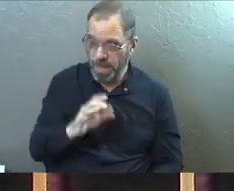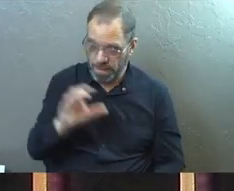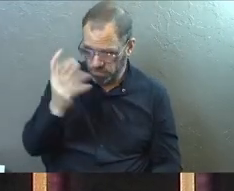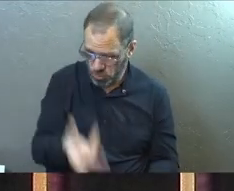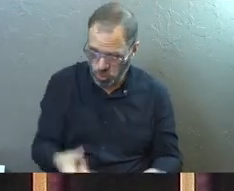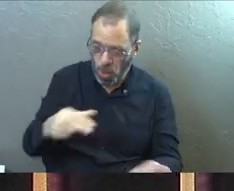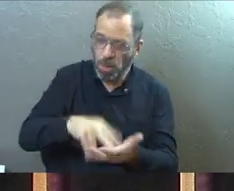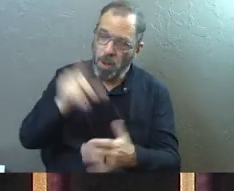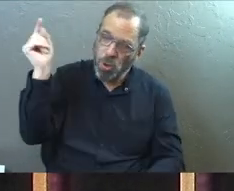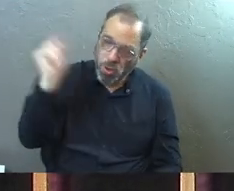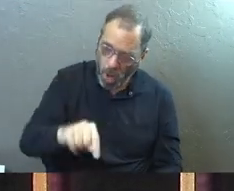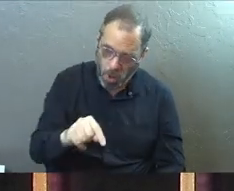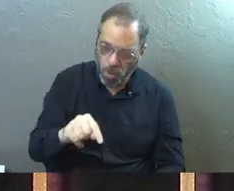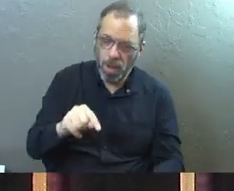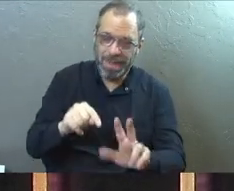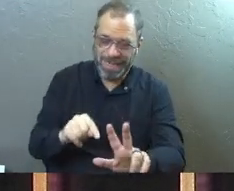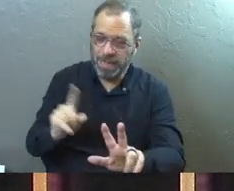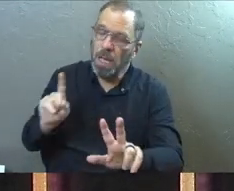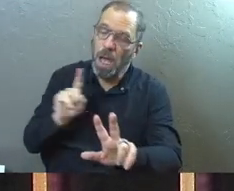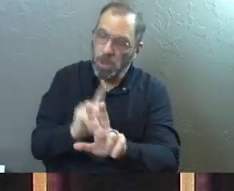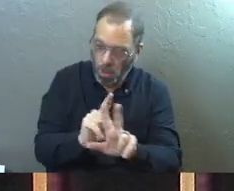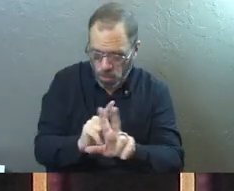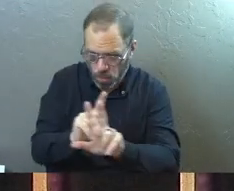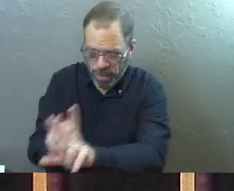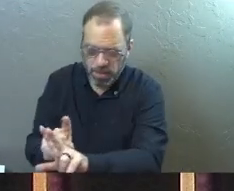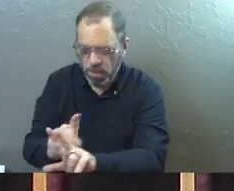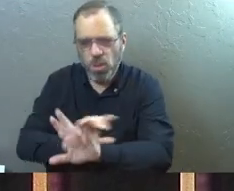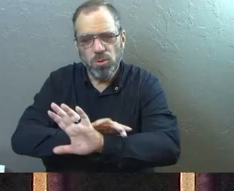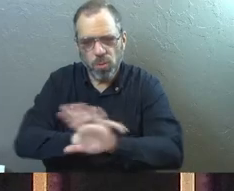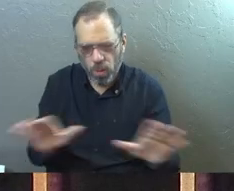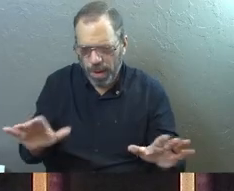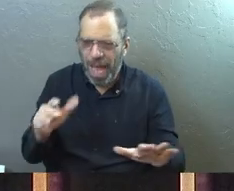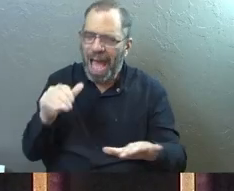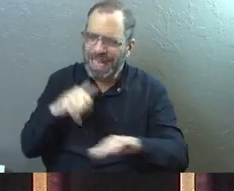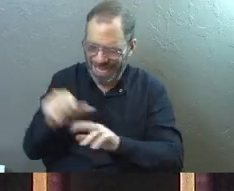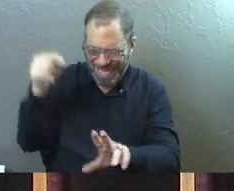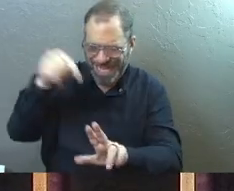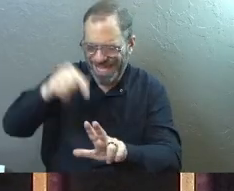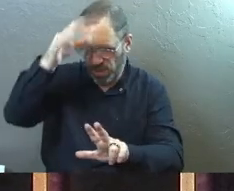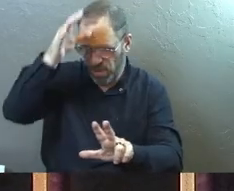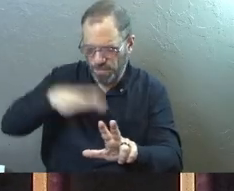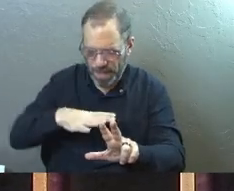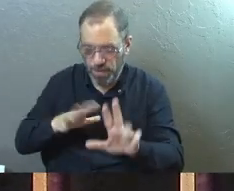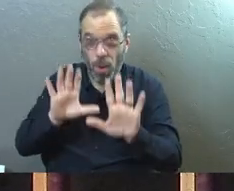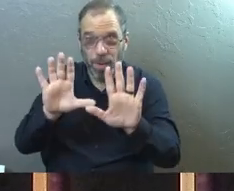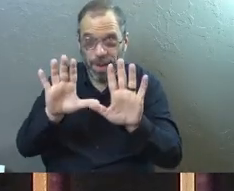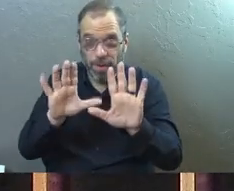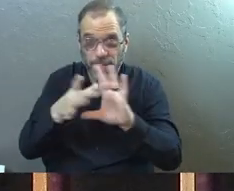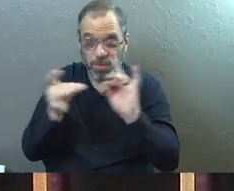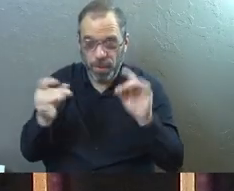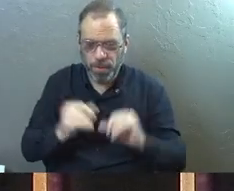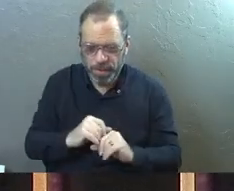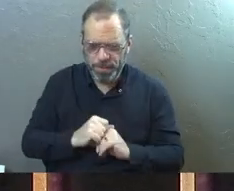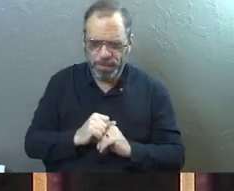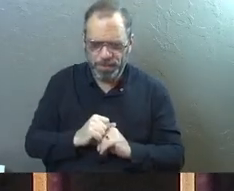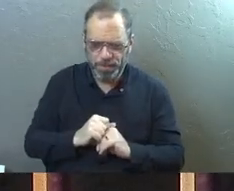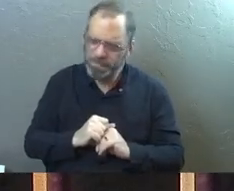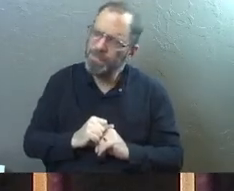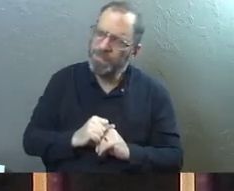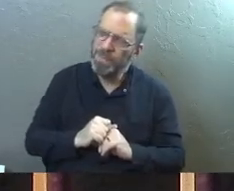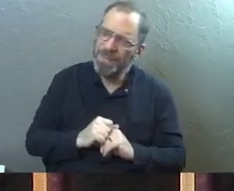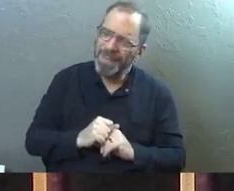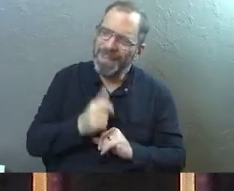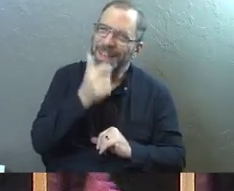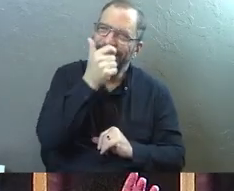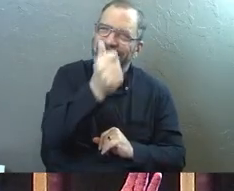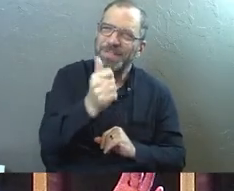you. Get up, go downstairs, and go with them without hesitation. Don't worry, for I have sent them. So let's keep walking through this. So first off, I just think it's interesting too.